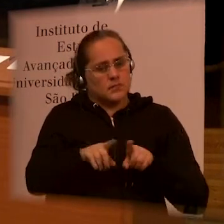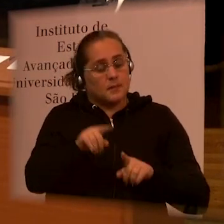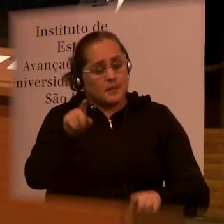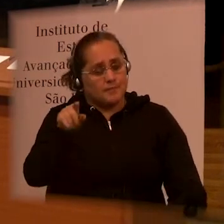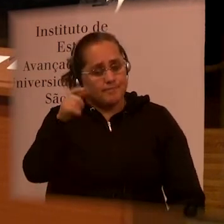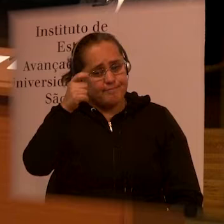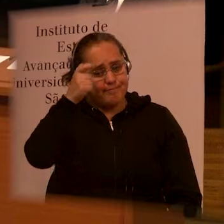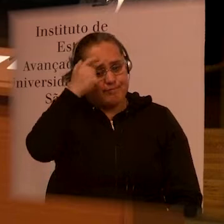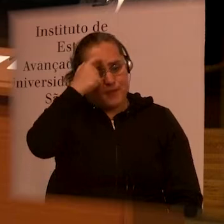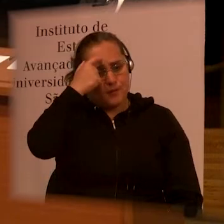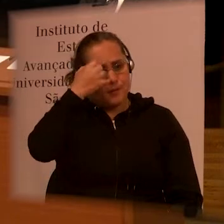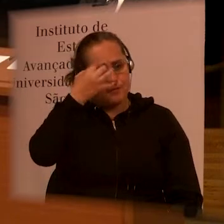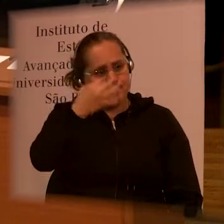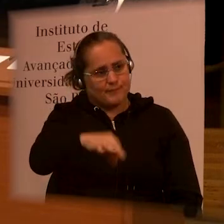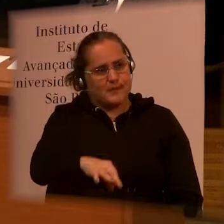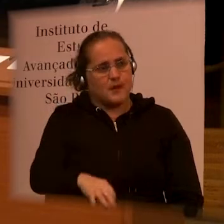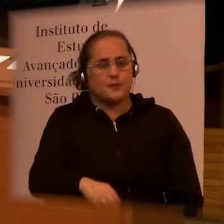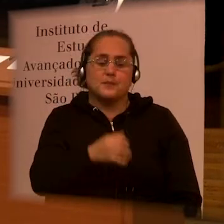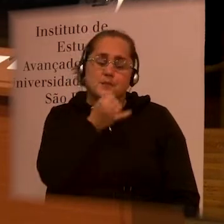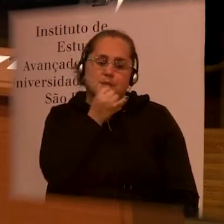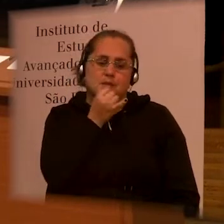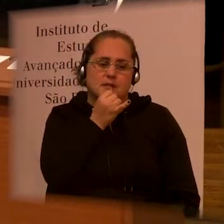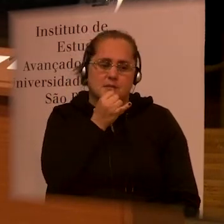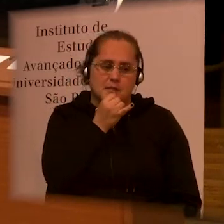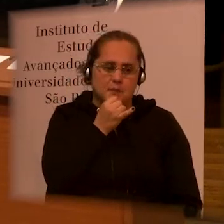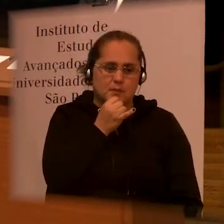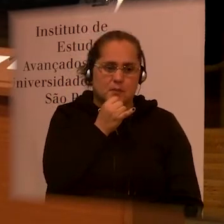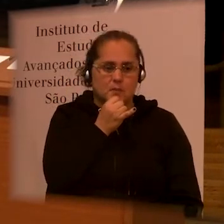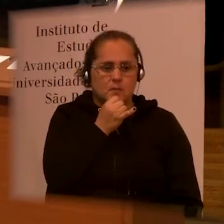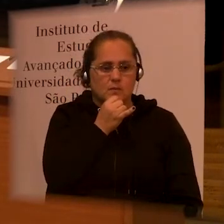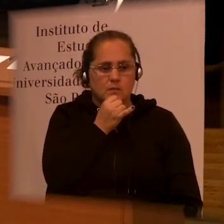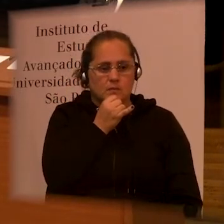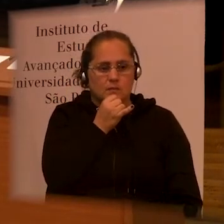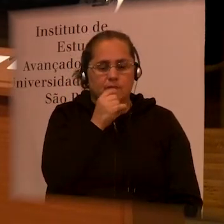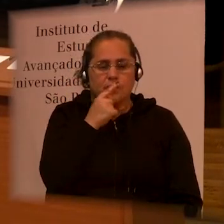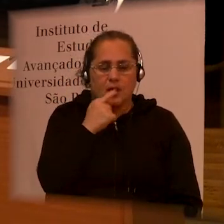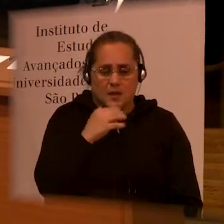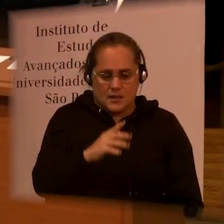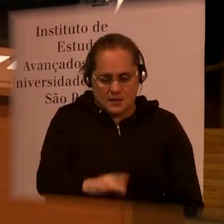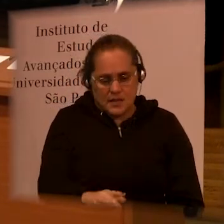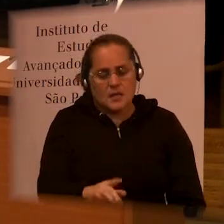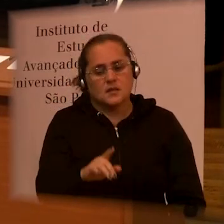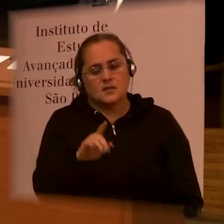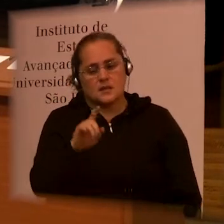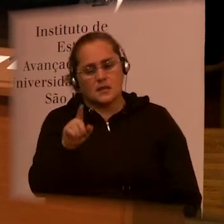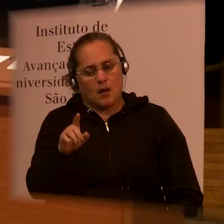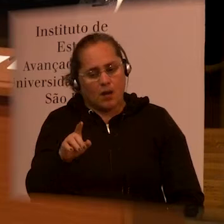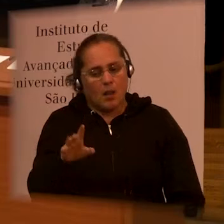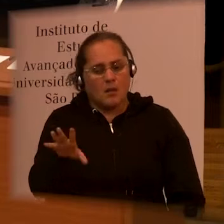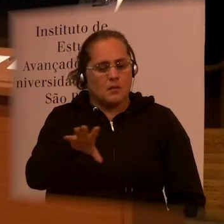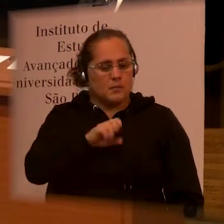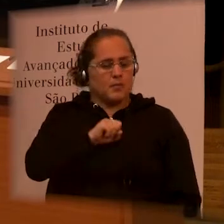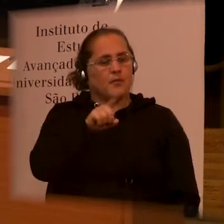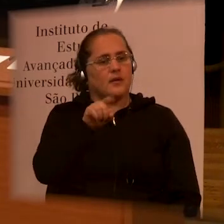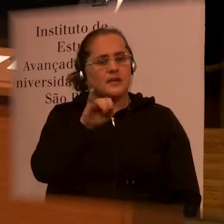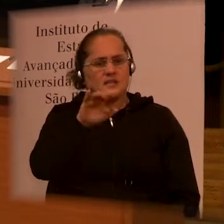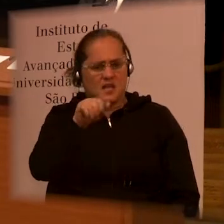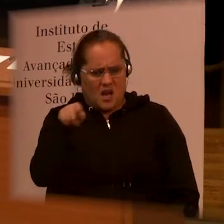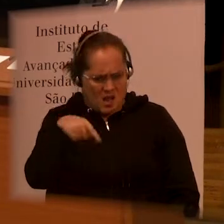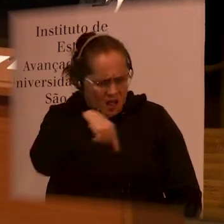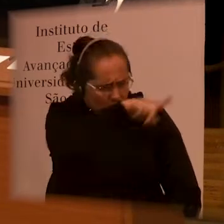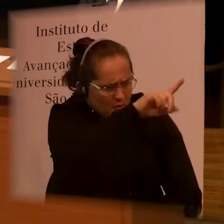go to school in the way that we think about school. And so what we may want to focus on very strongly is also